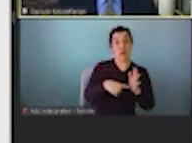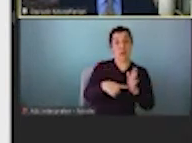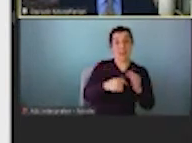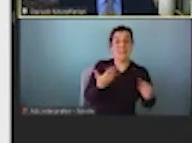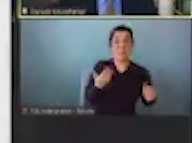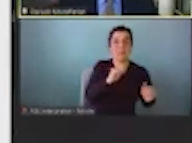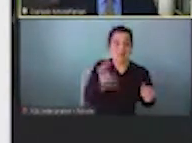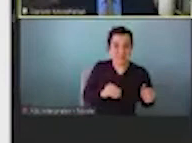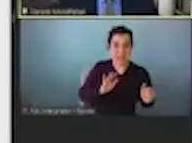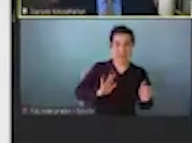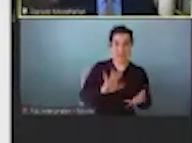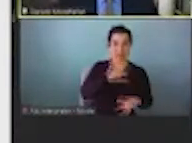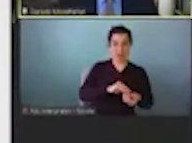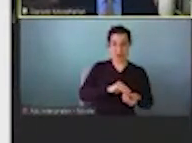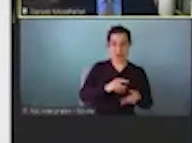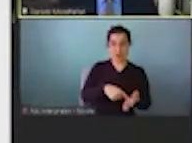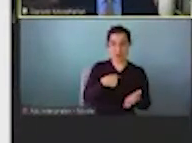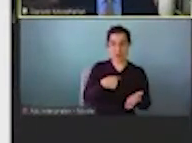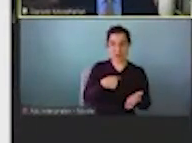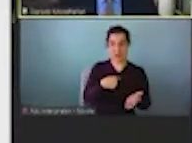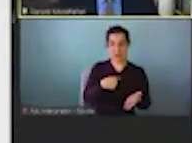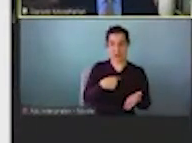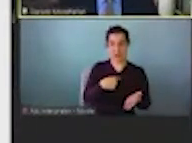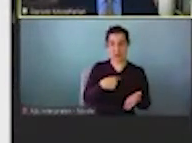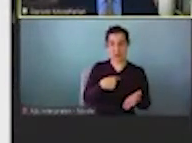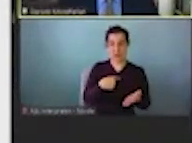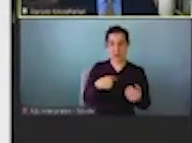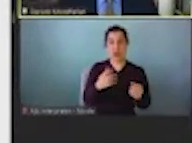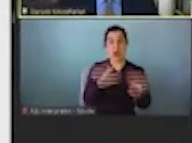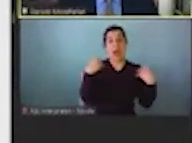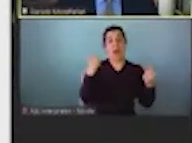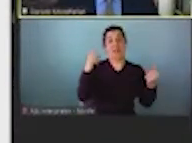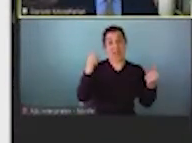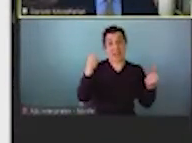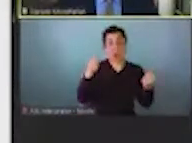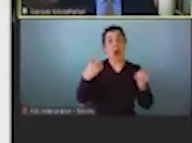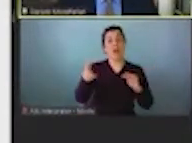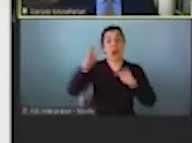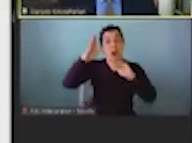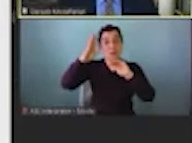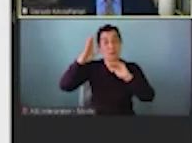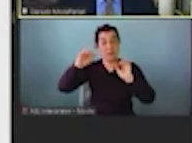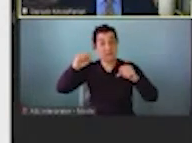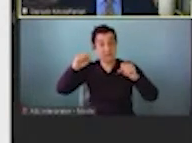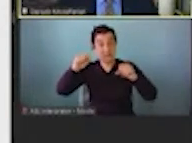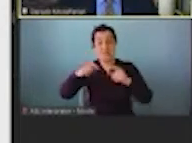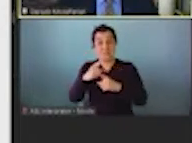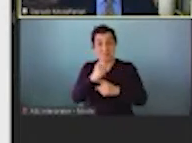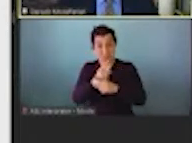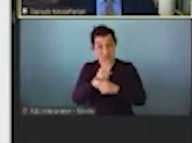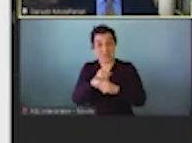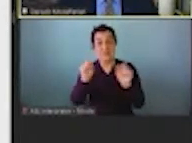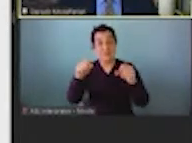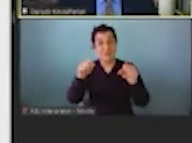percent of their total compensation. Well, what's happened over time is health care premiums have gone up. You know, yes, it's squeezing the the